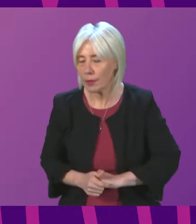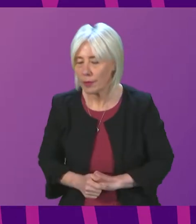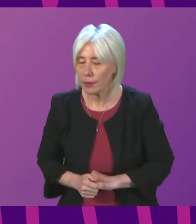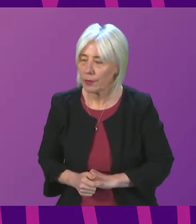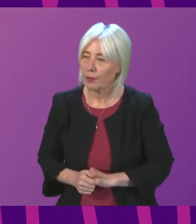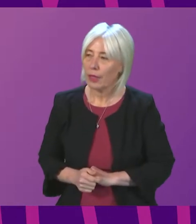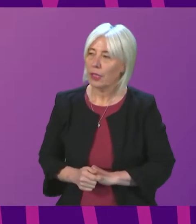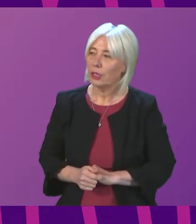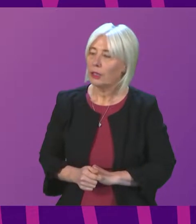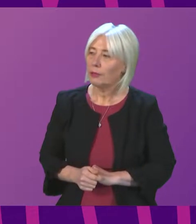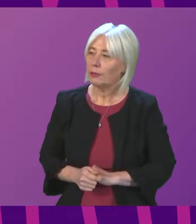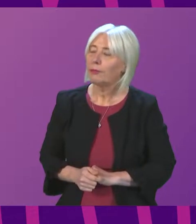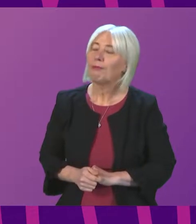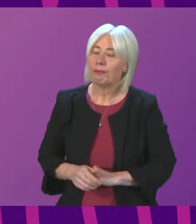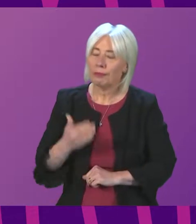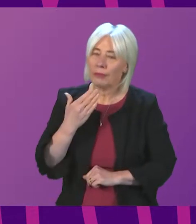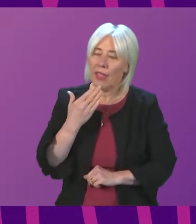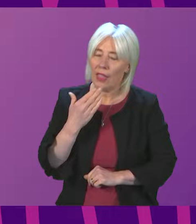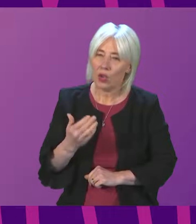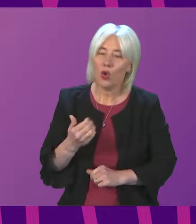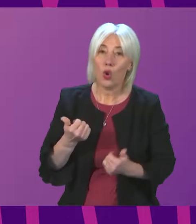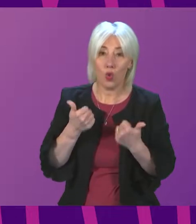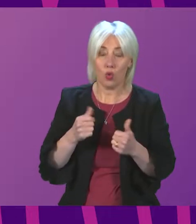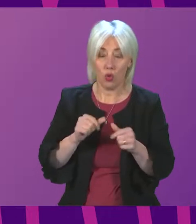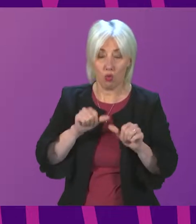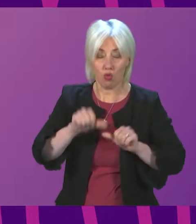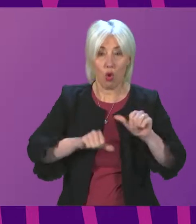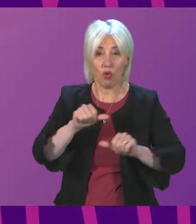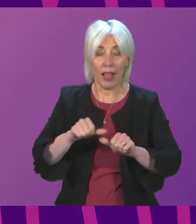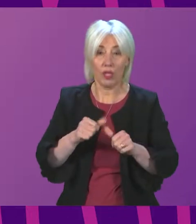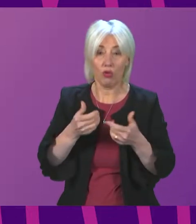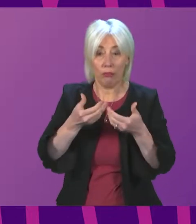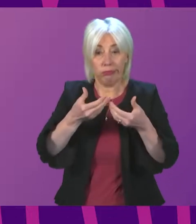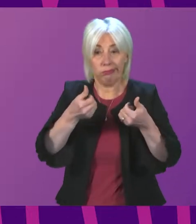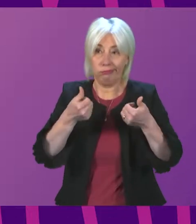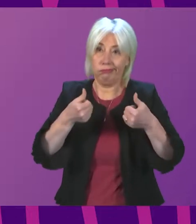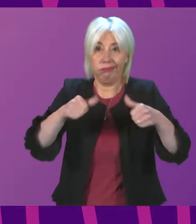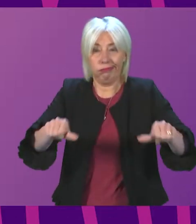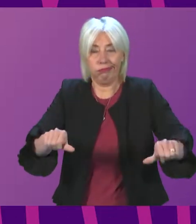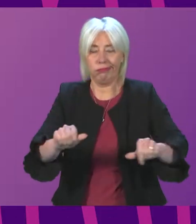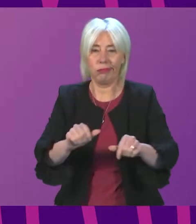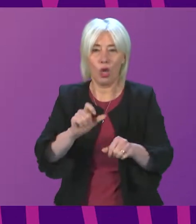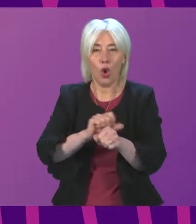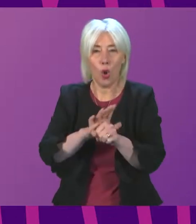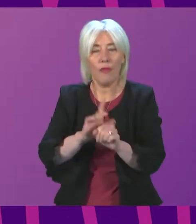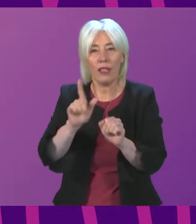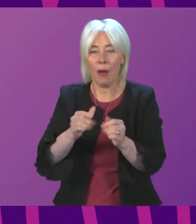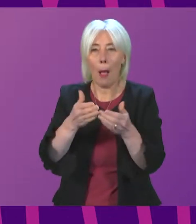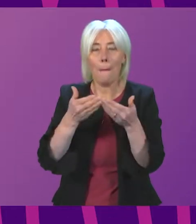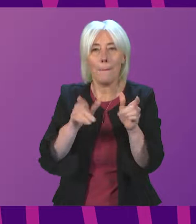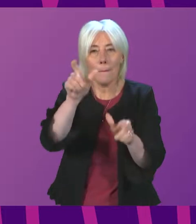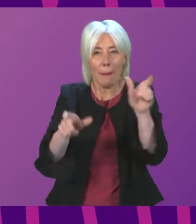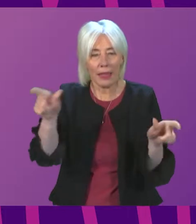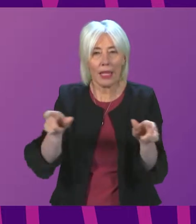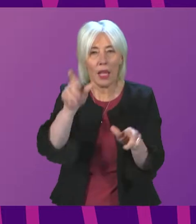Thank you very much for signing officer. I very much welcome progress in overcoming COVID, but now I think it's important the public, particularly those over